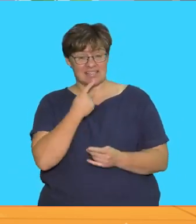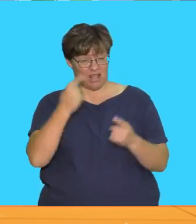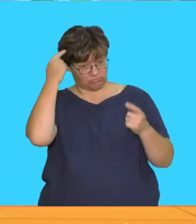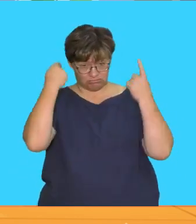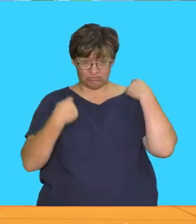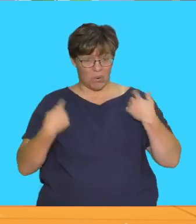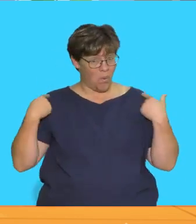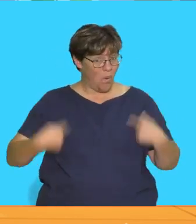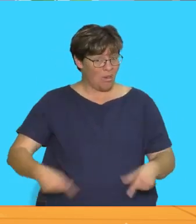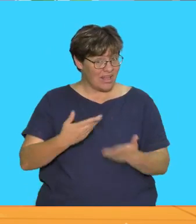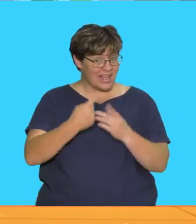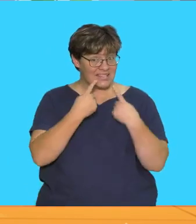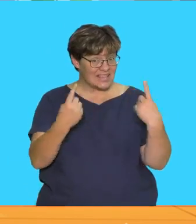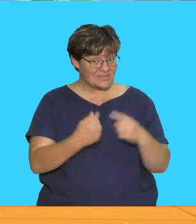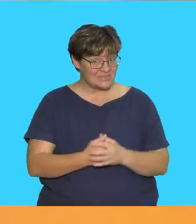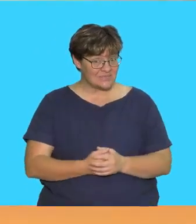name all your body parts?